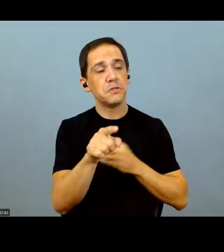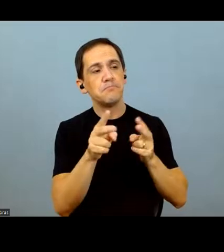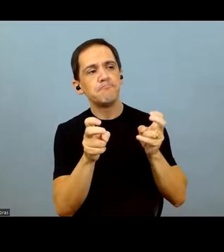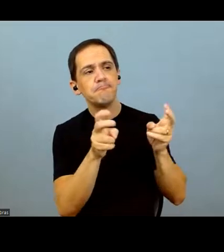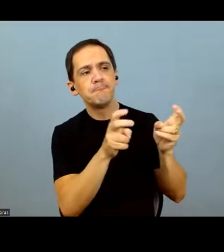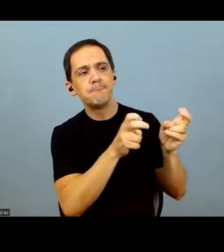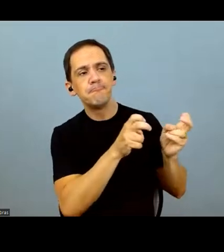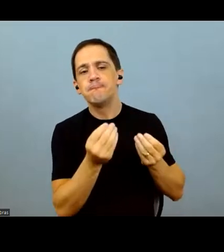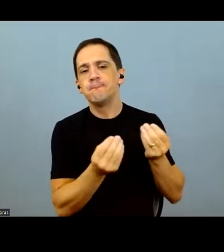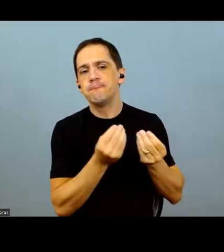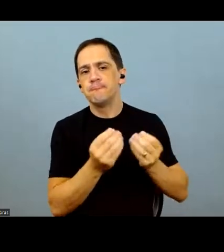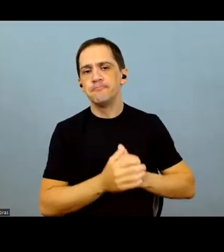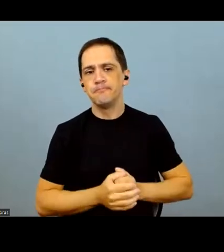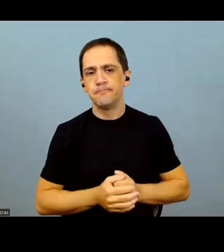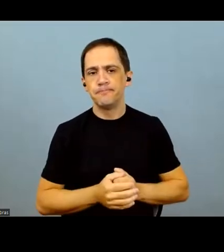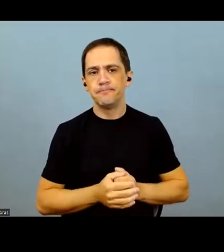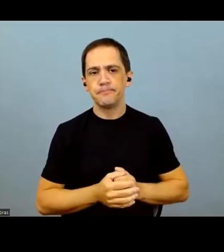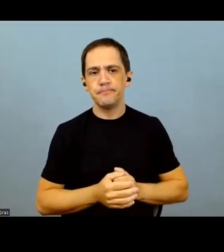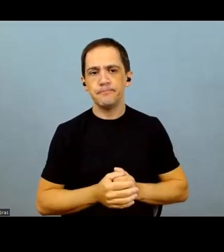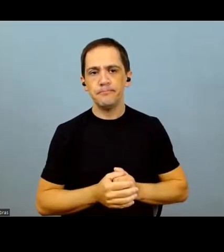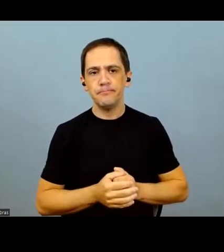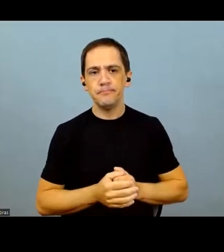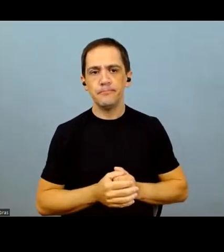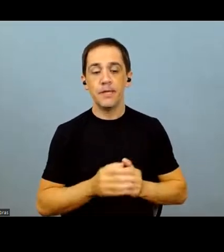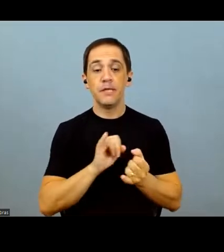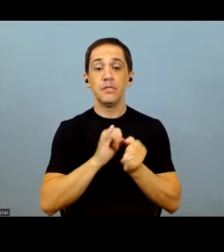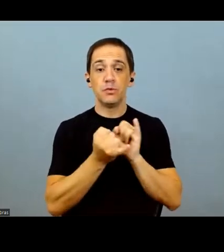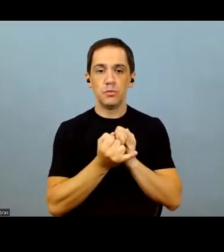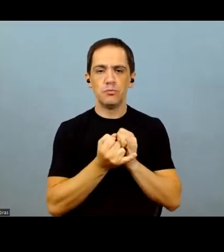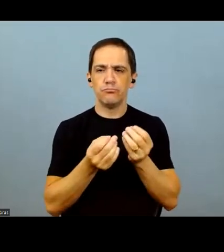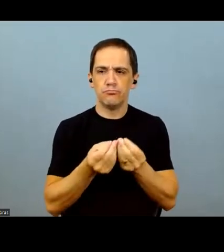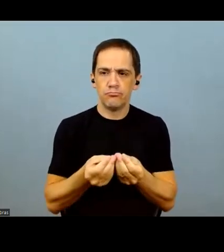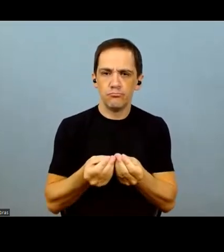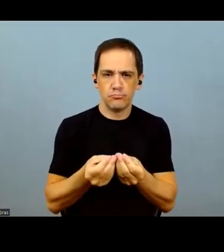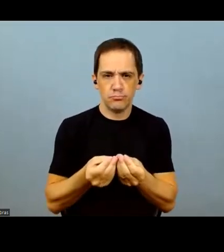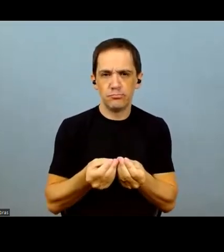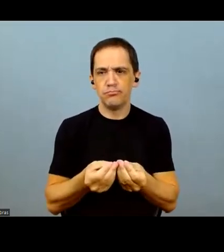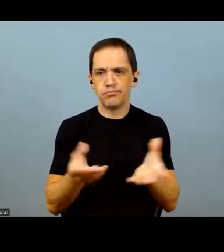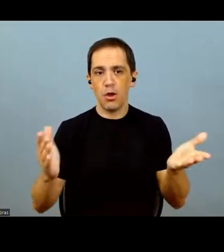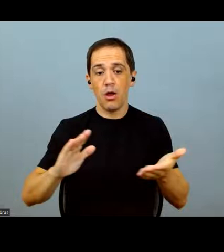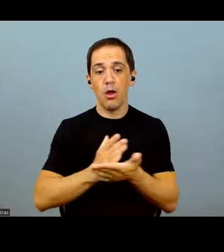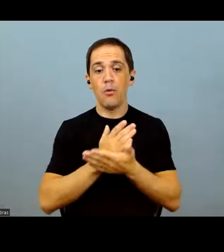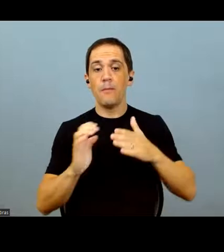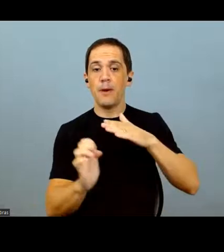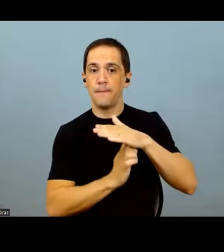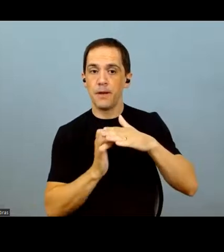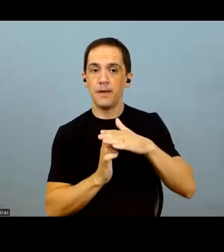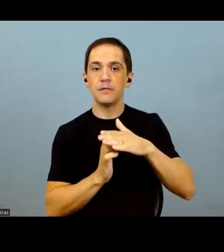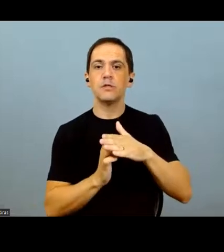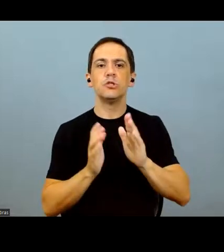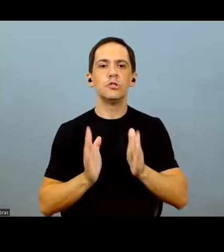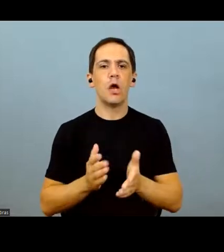to understand how this will occur. However, we know that some distributors are